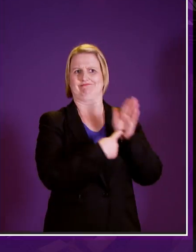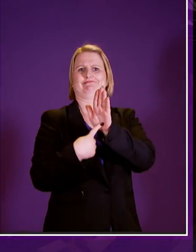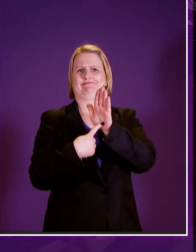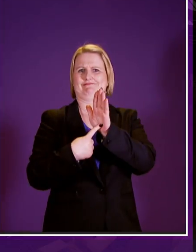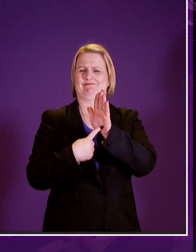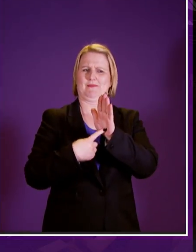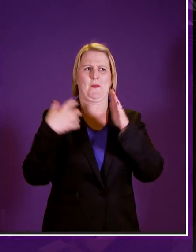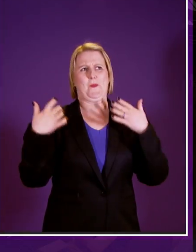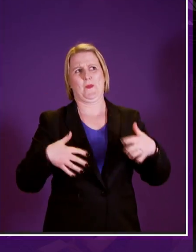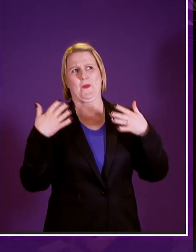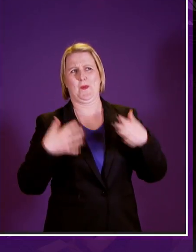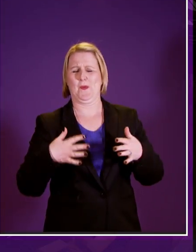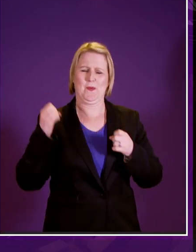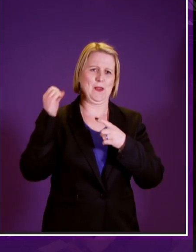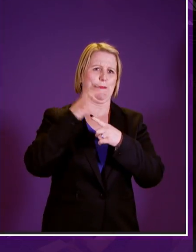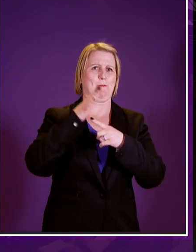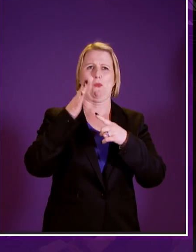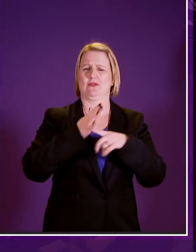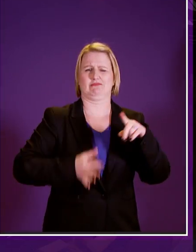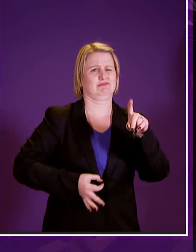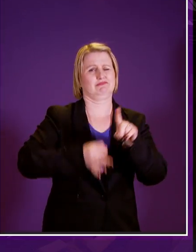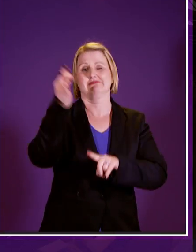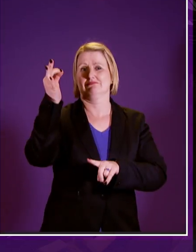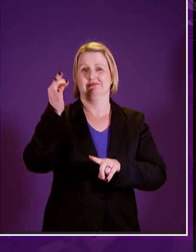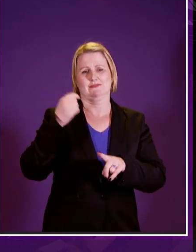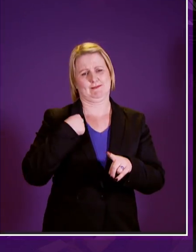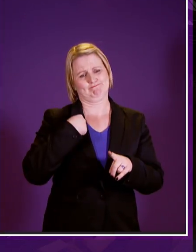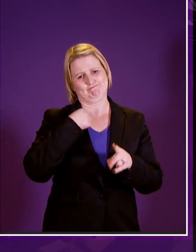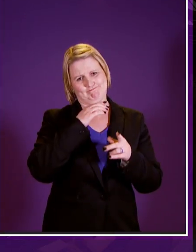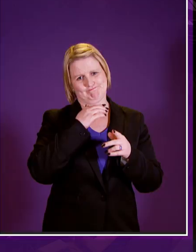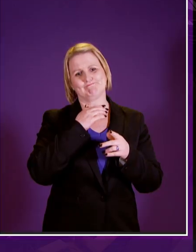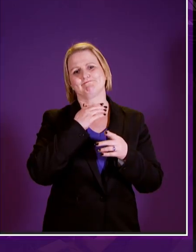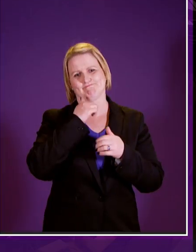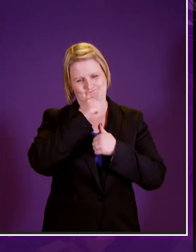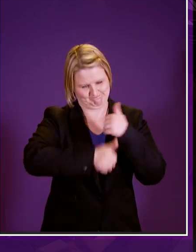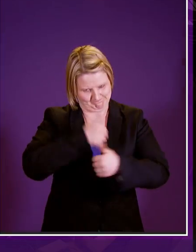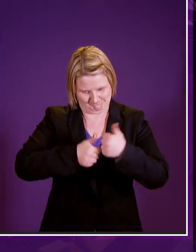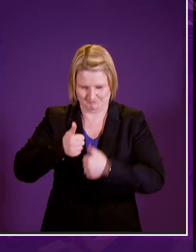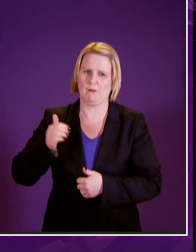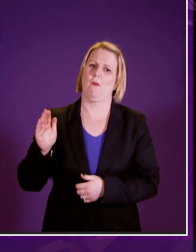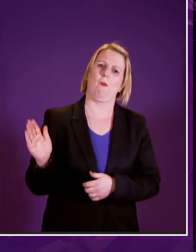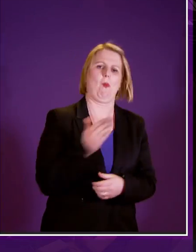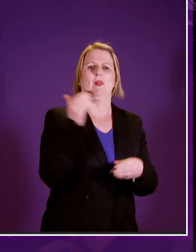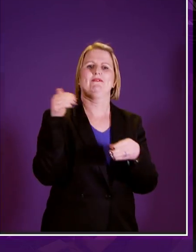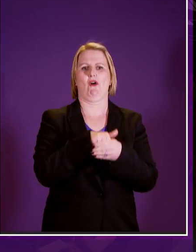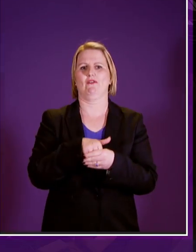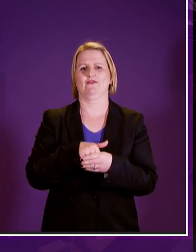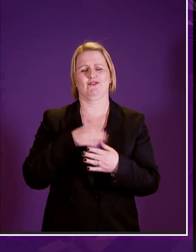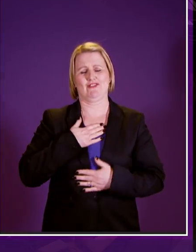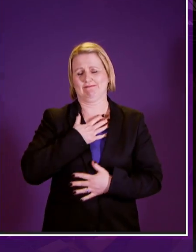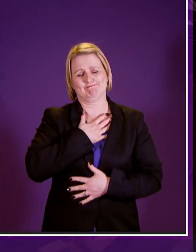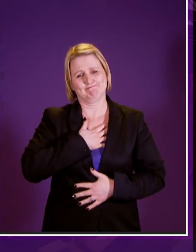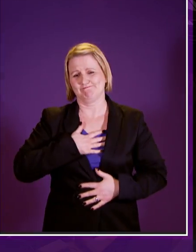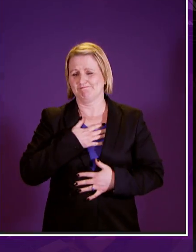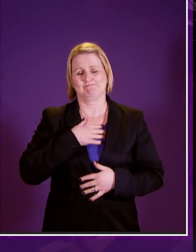very remarkable and important way and i commend all involved for that because it's a really moving and